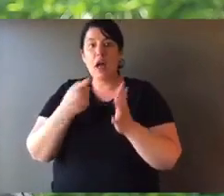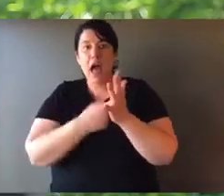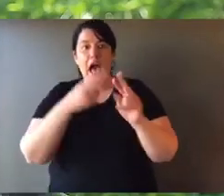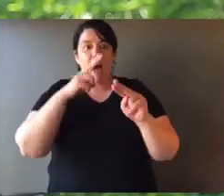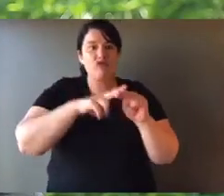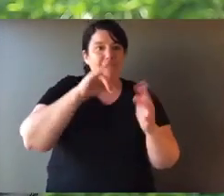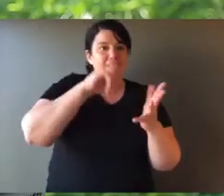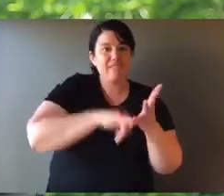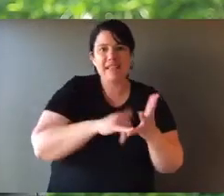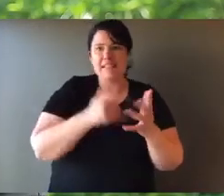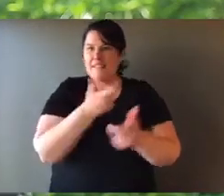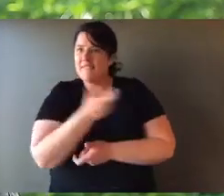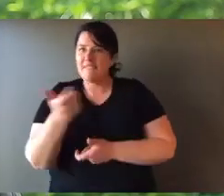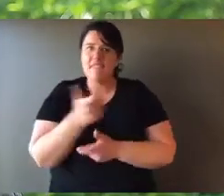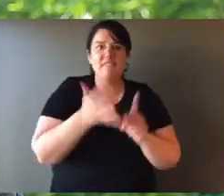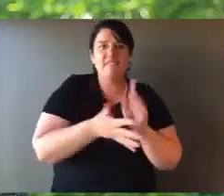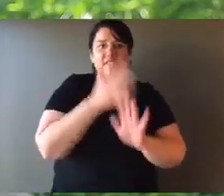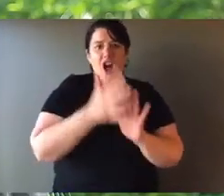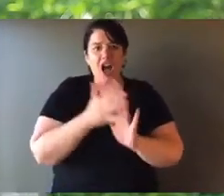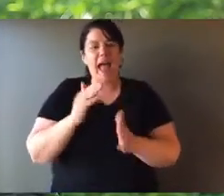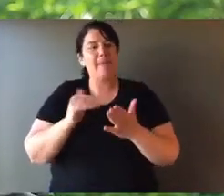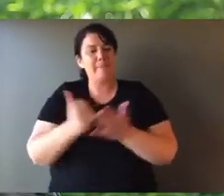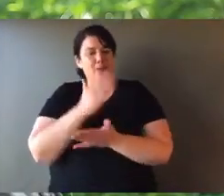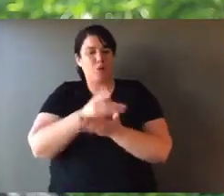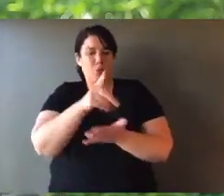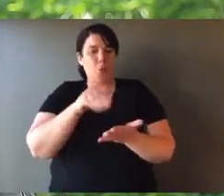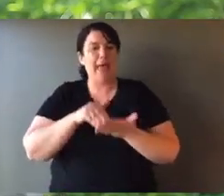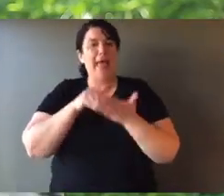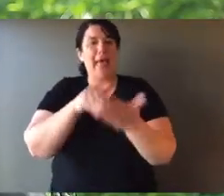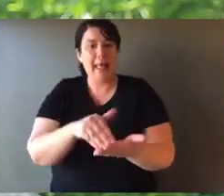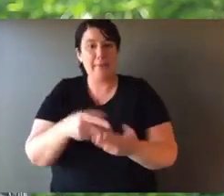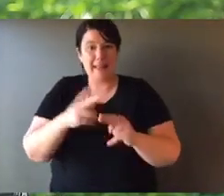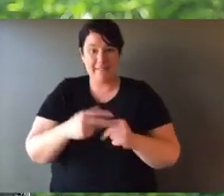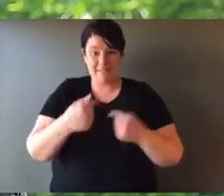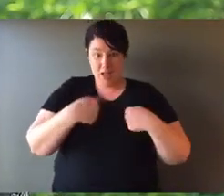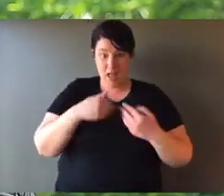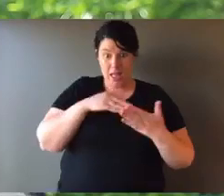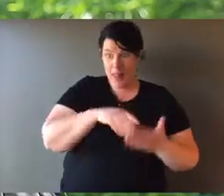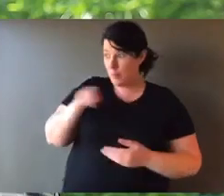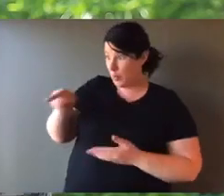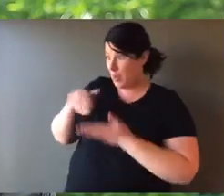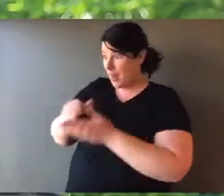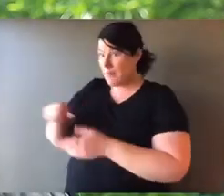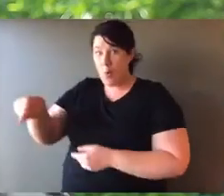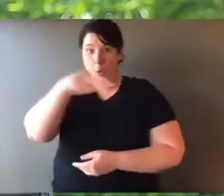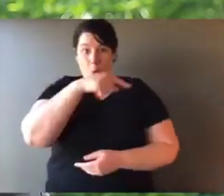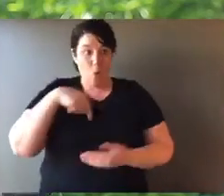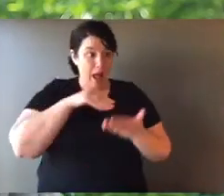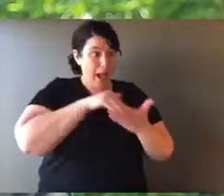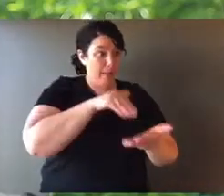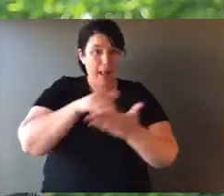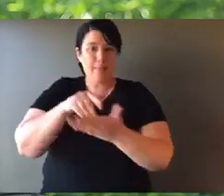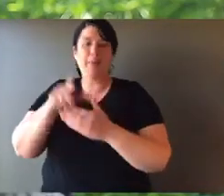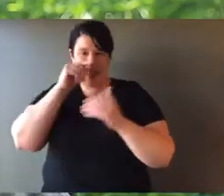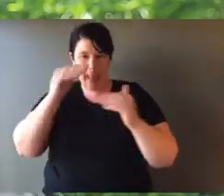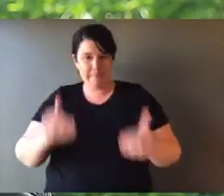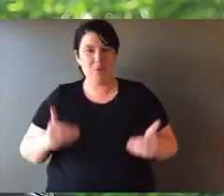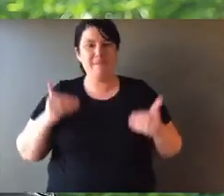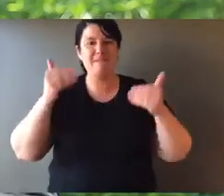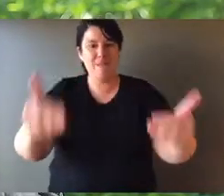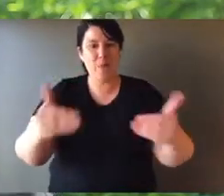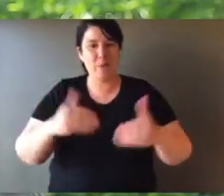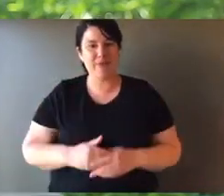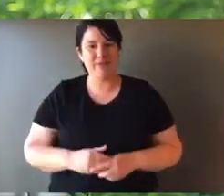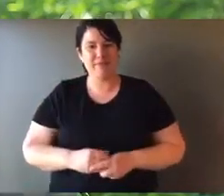rehabilitation, weed control, rural fires. So make sure you're contributing to an outcome. If we're all contributing and striving for